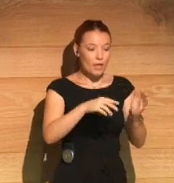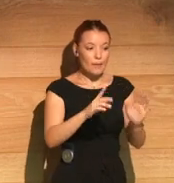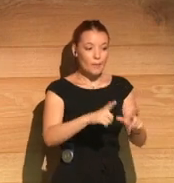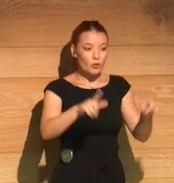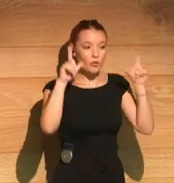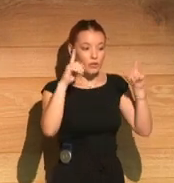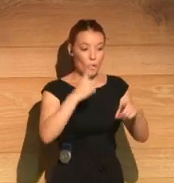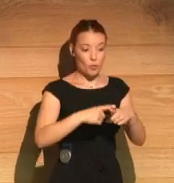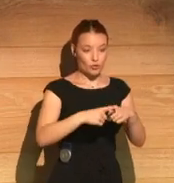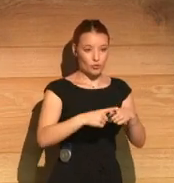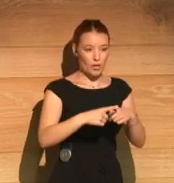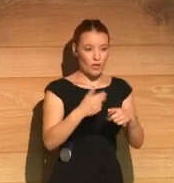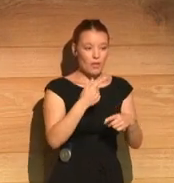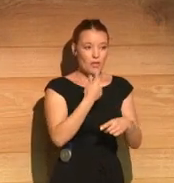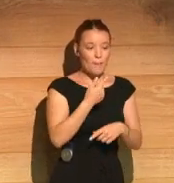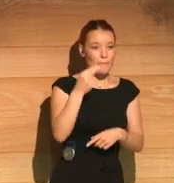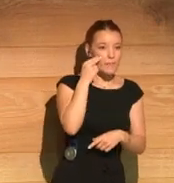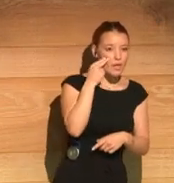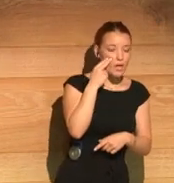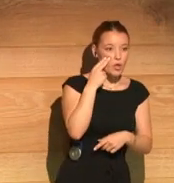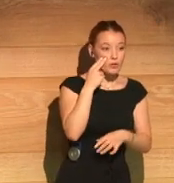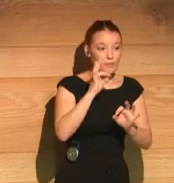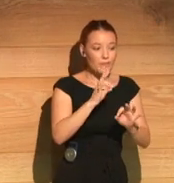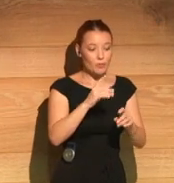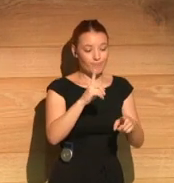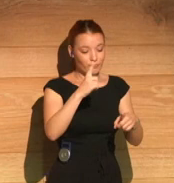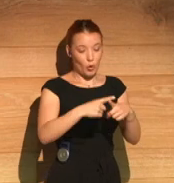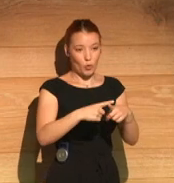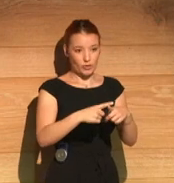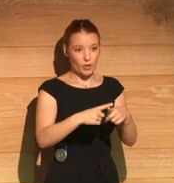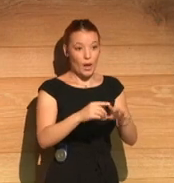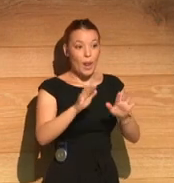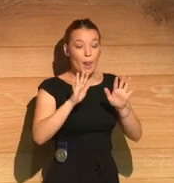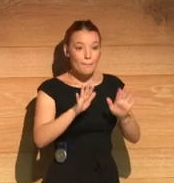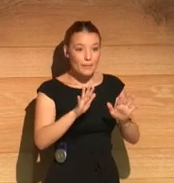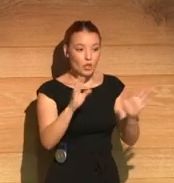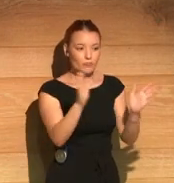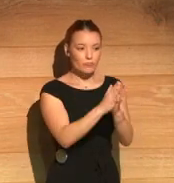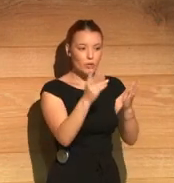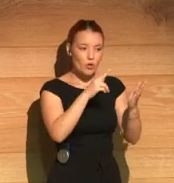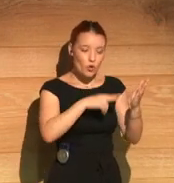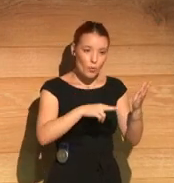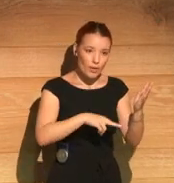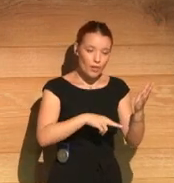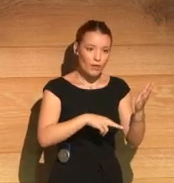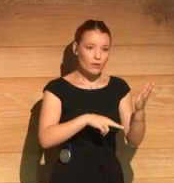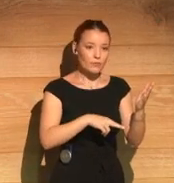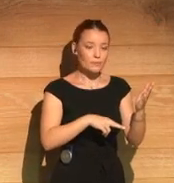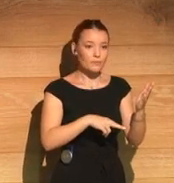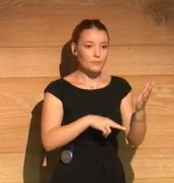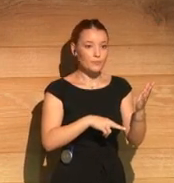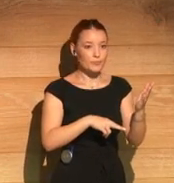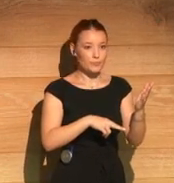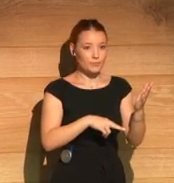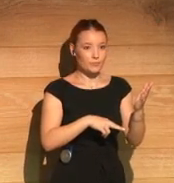It talks about conflict, fear, adversity of being homosexual. But it's certainly not